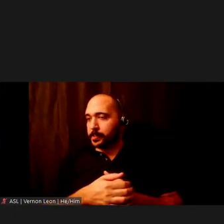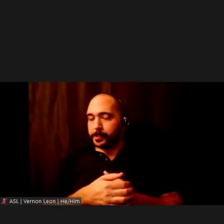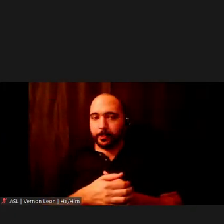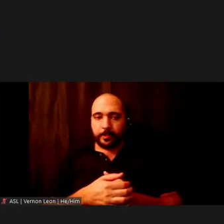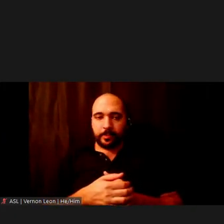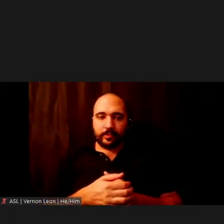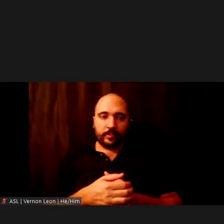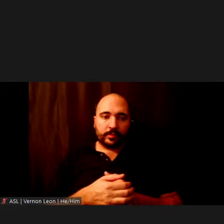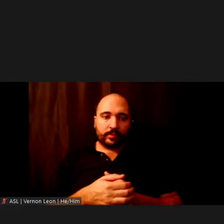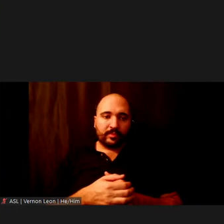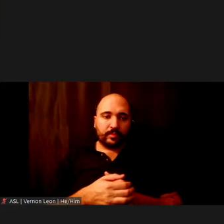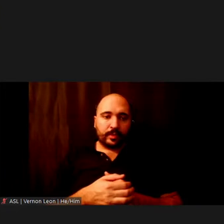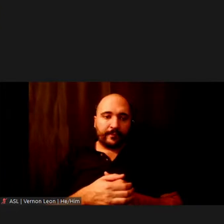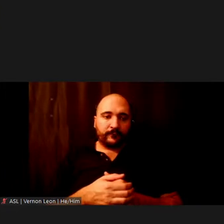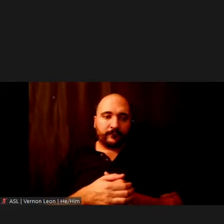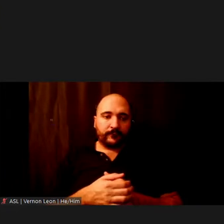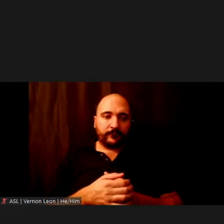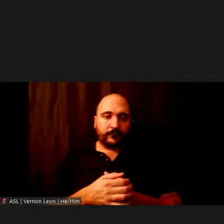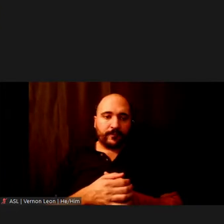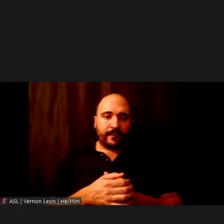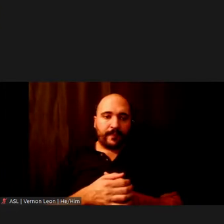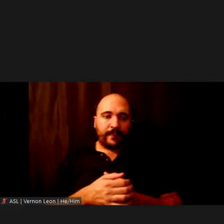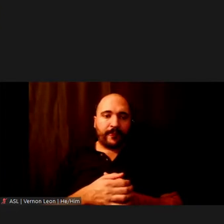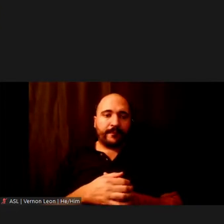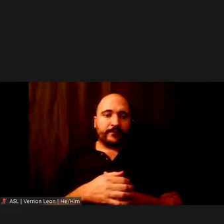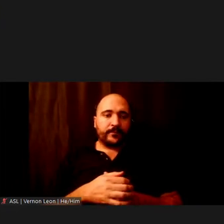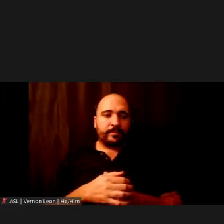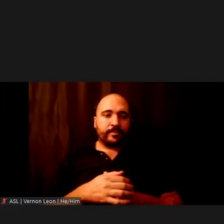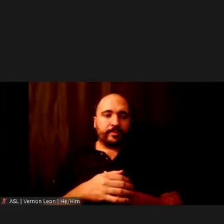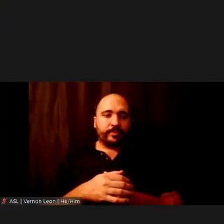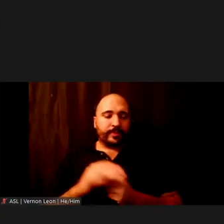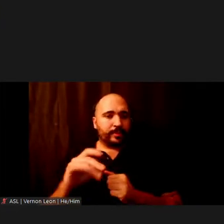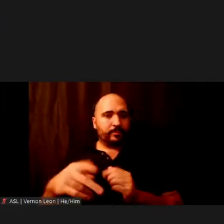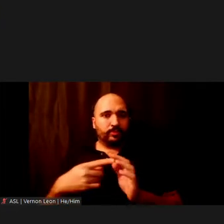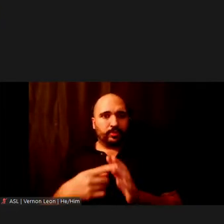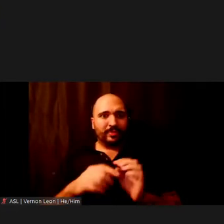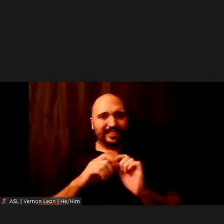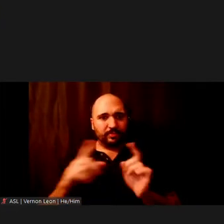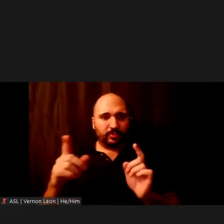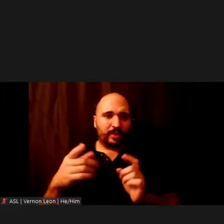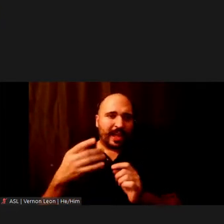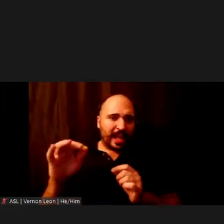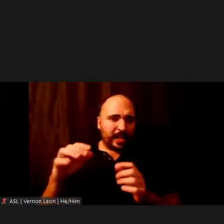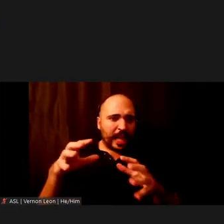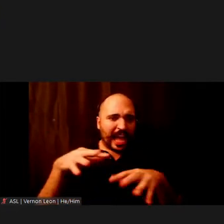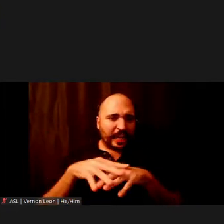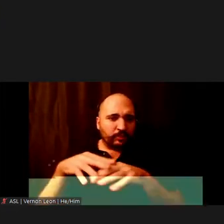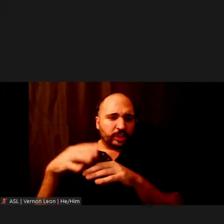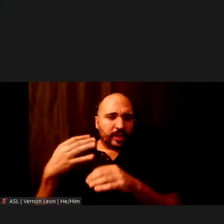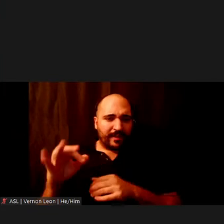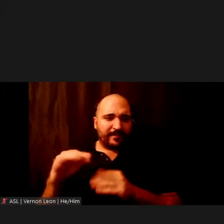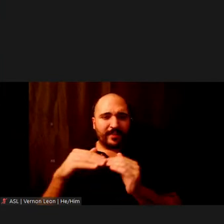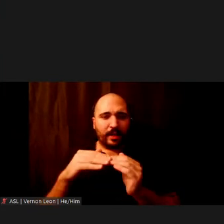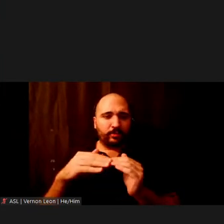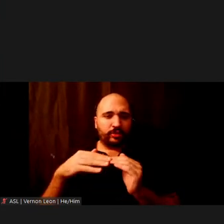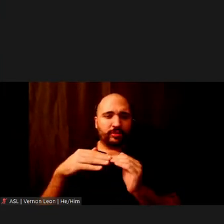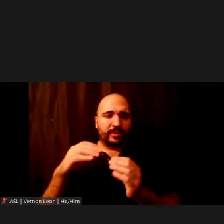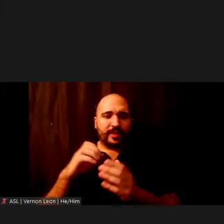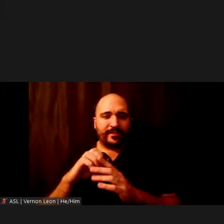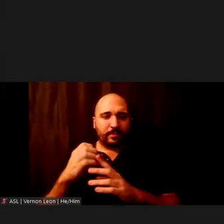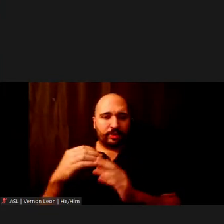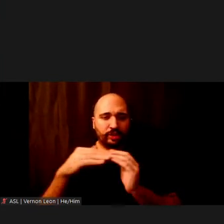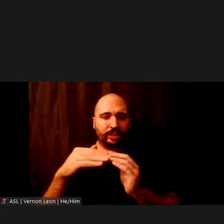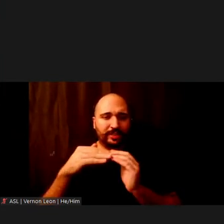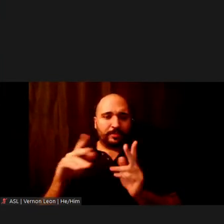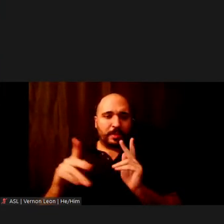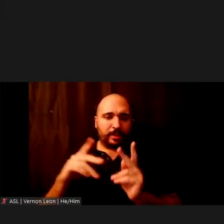This map shows the distribution in large concentrations of environmental justice populations throughout our study area. New York City